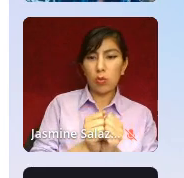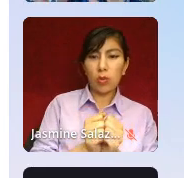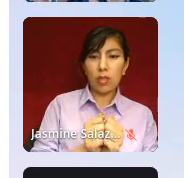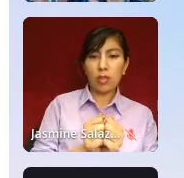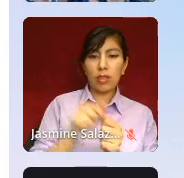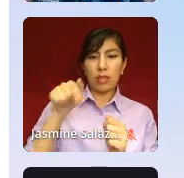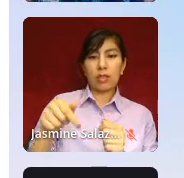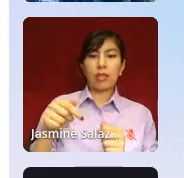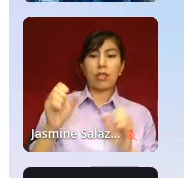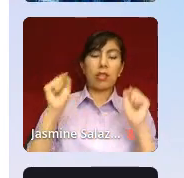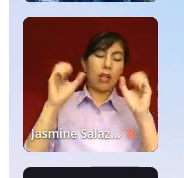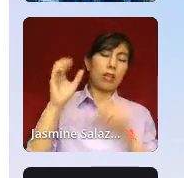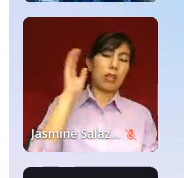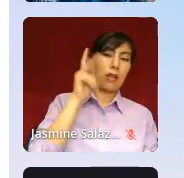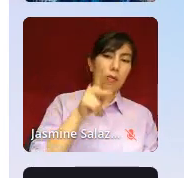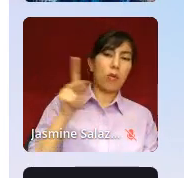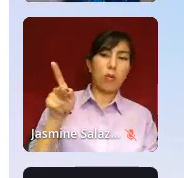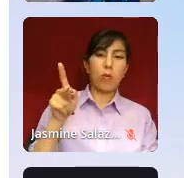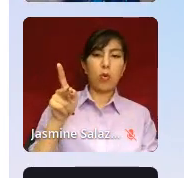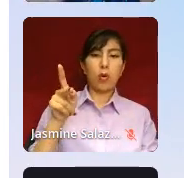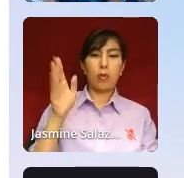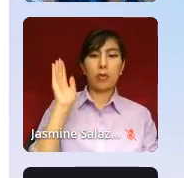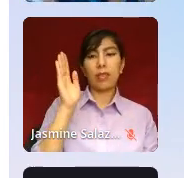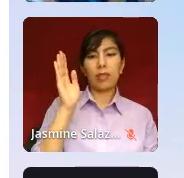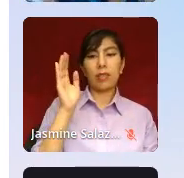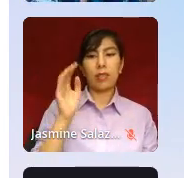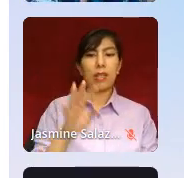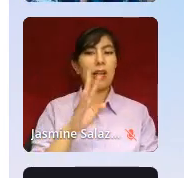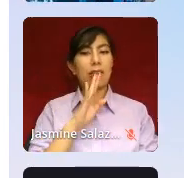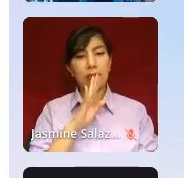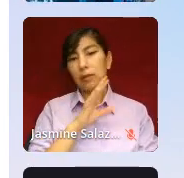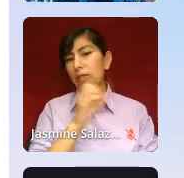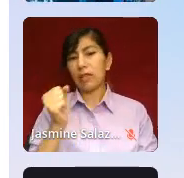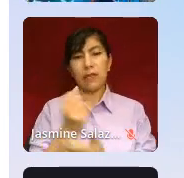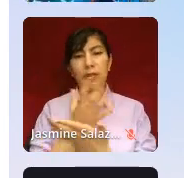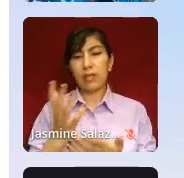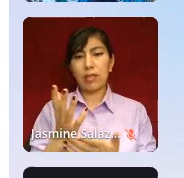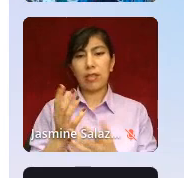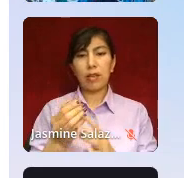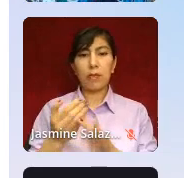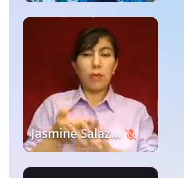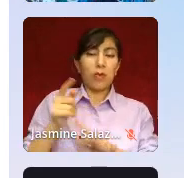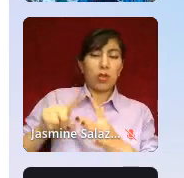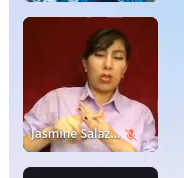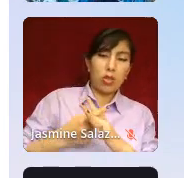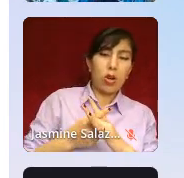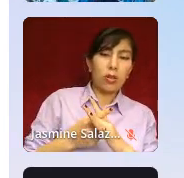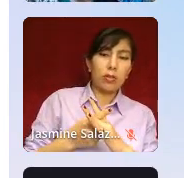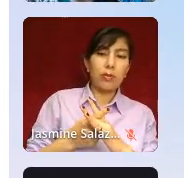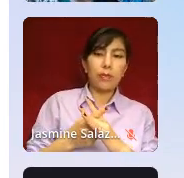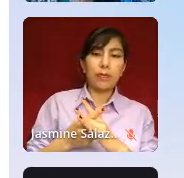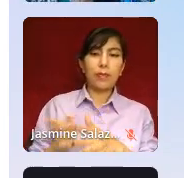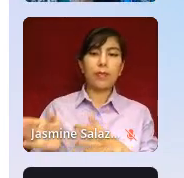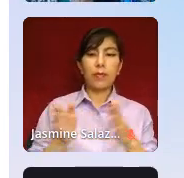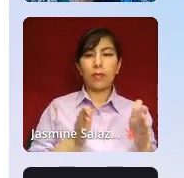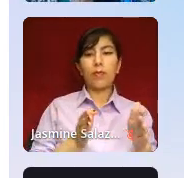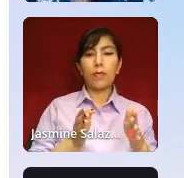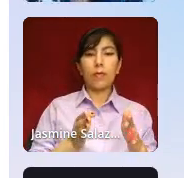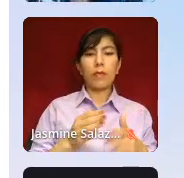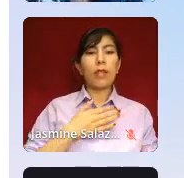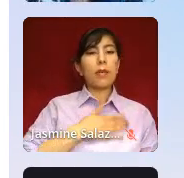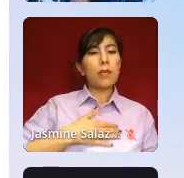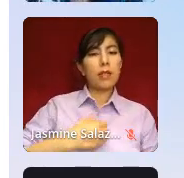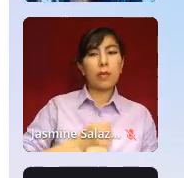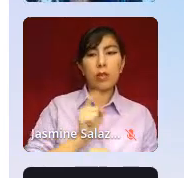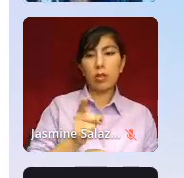presentation and speaking and all of the things before she gets started. Please make sure you